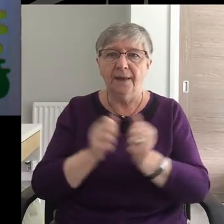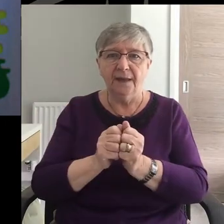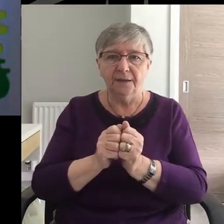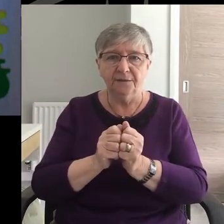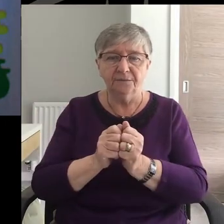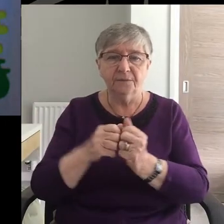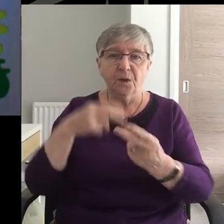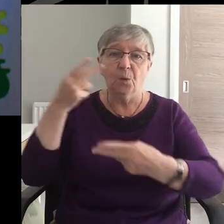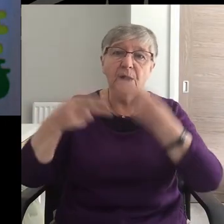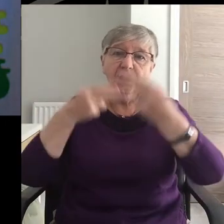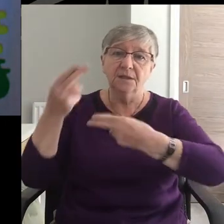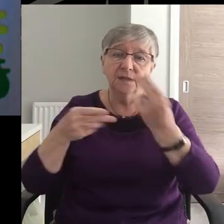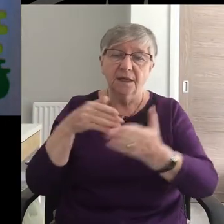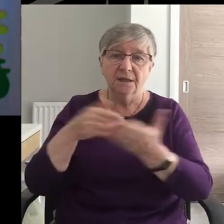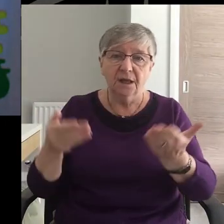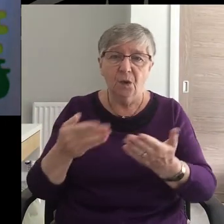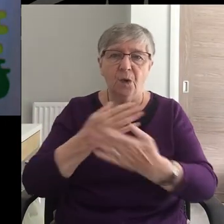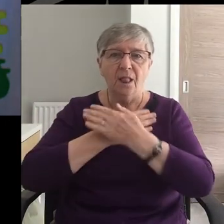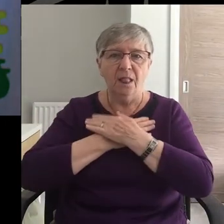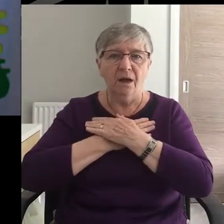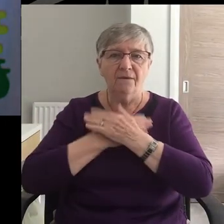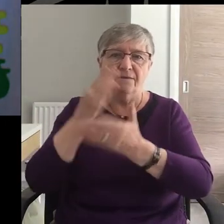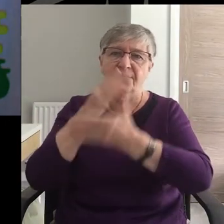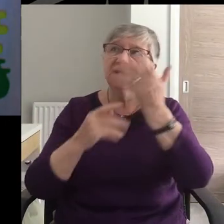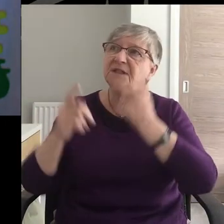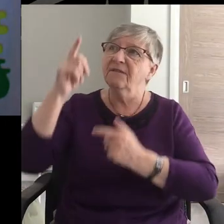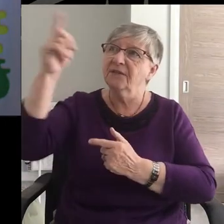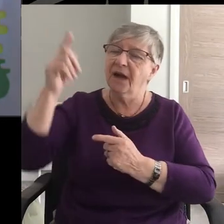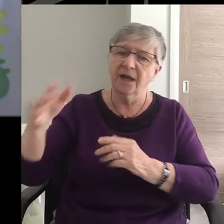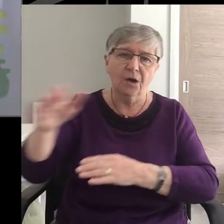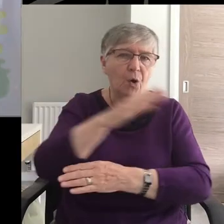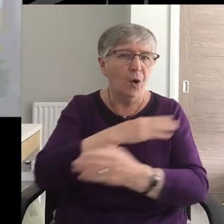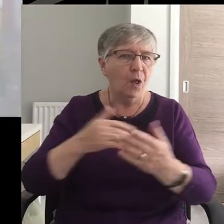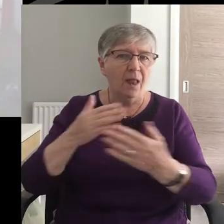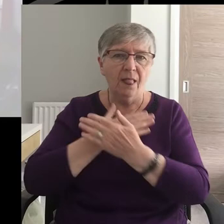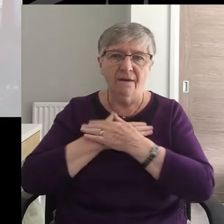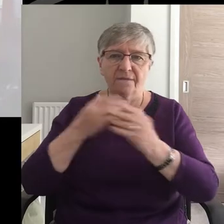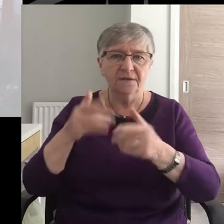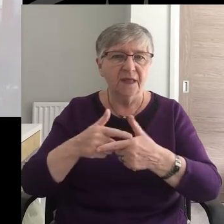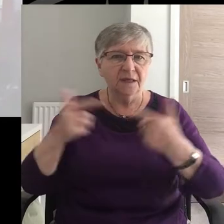We sing the hymn, Love Divine, All Love's Excelling.